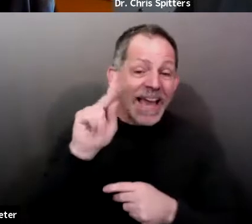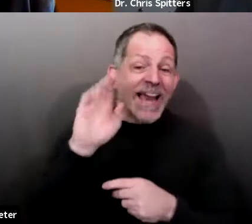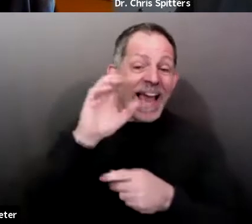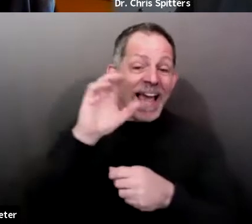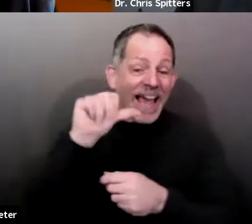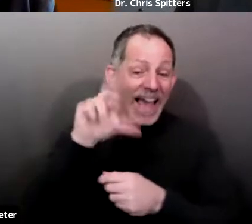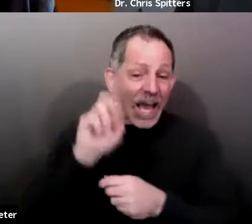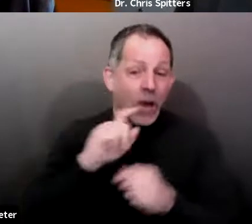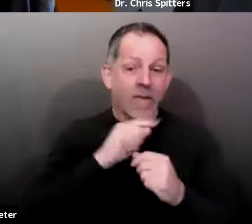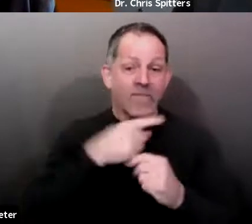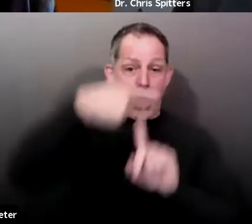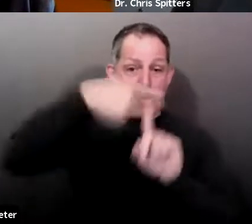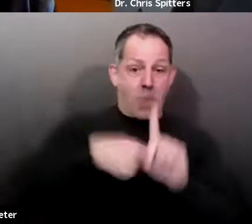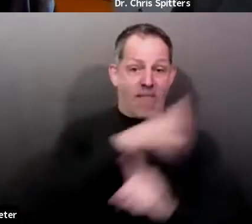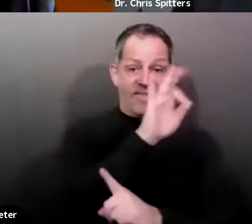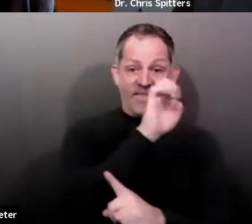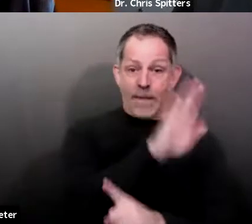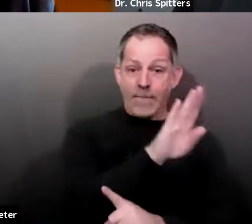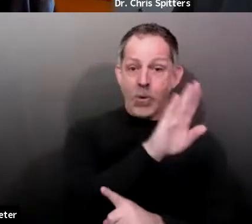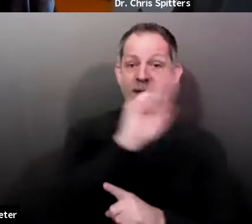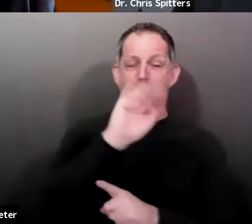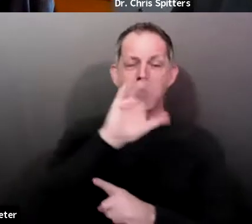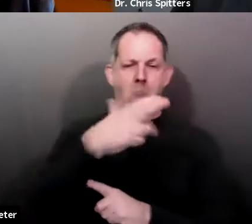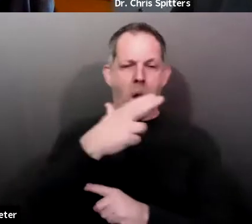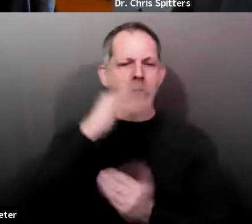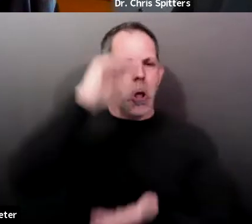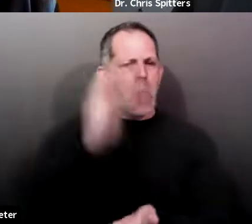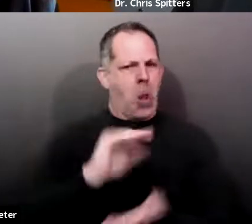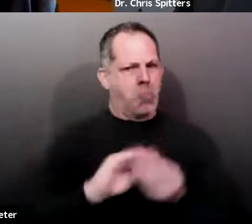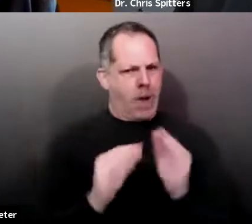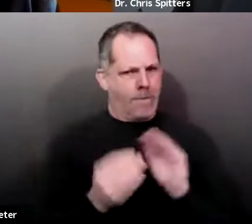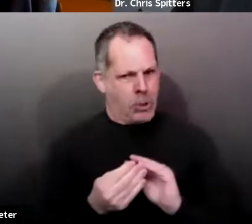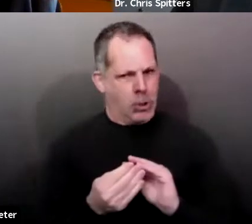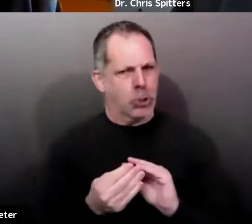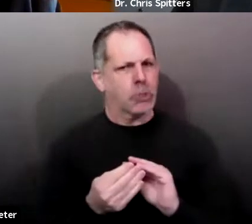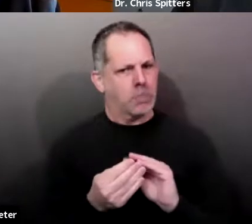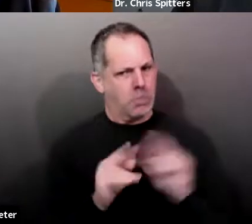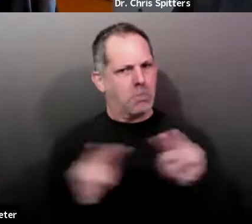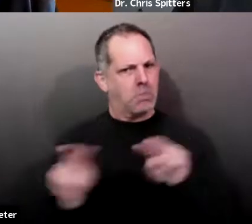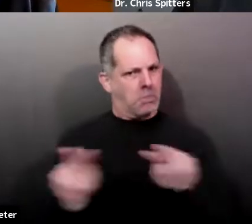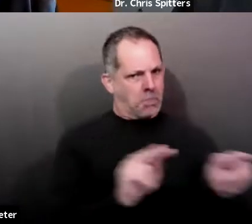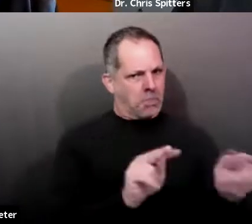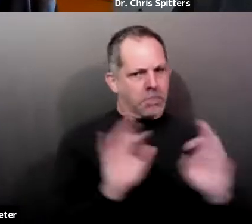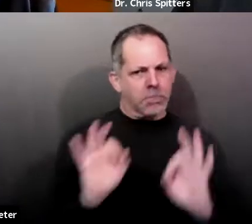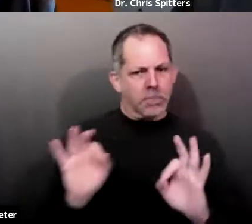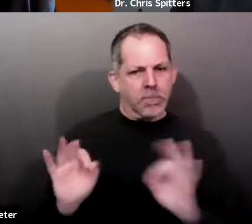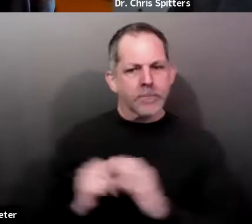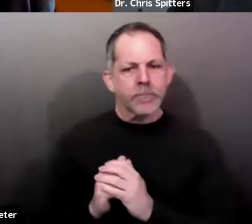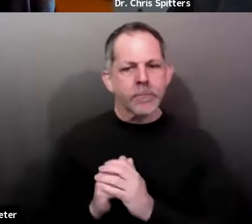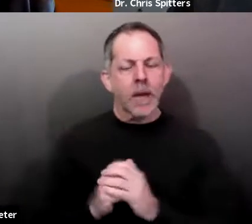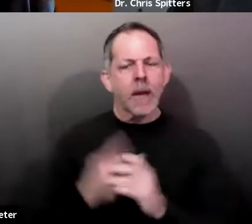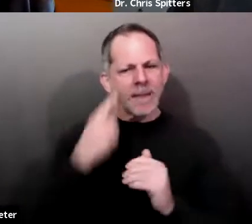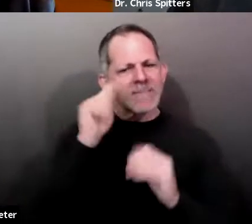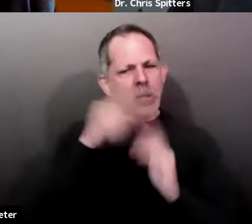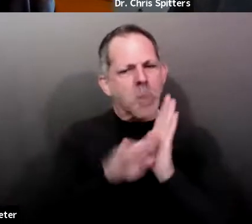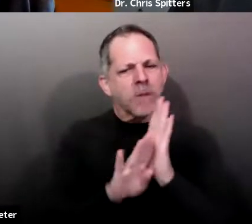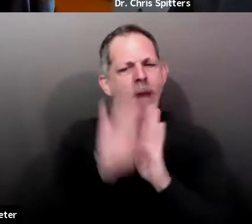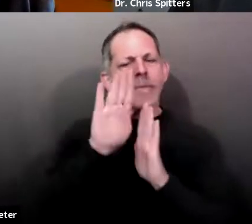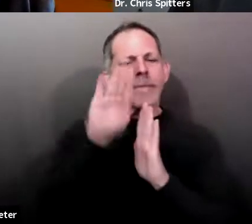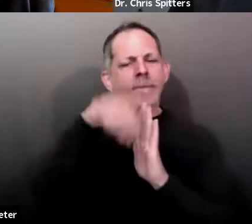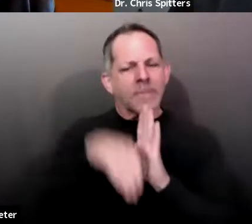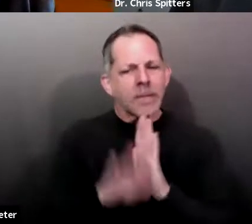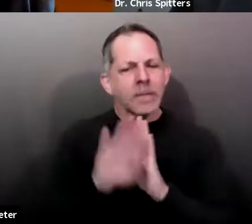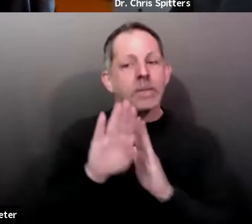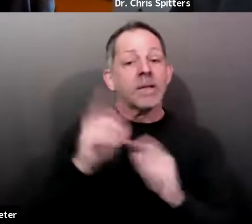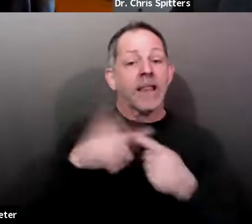we experienced when cases were increasing and peaking back in November through January. And